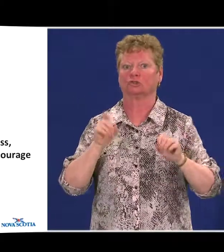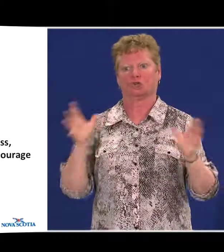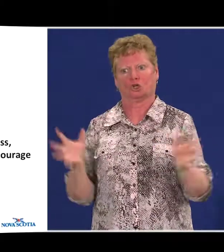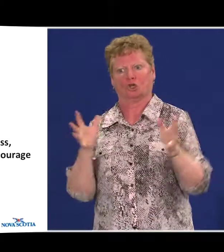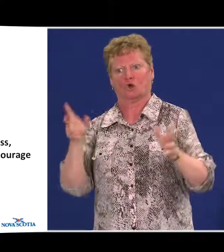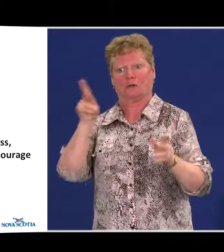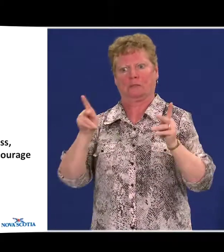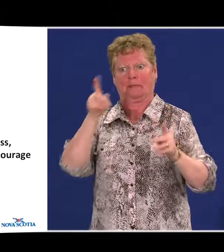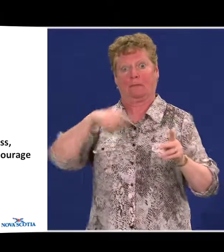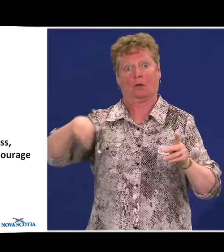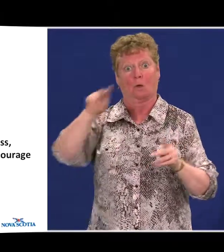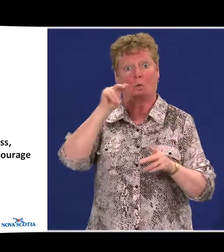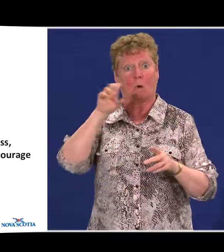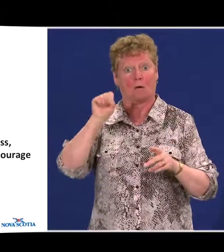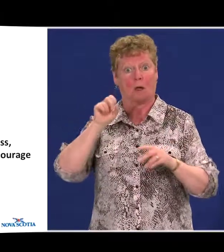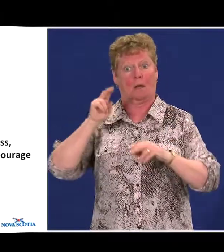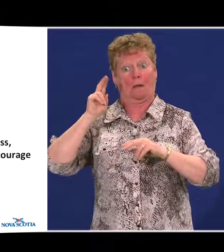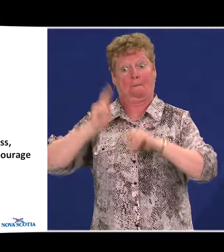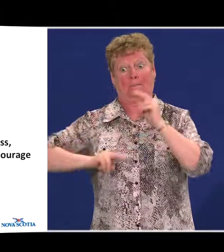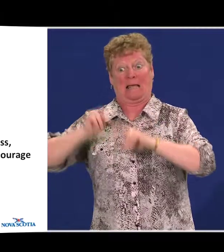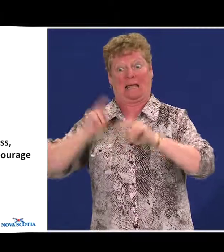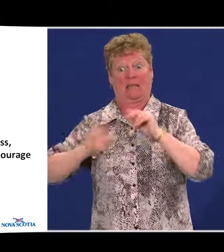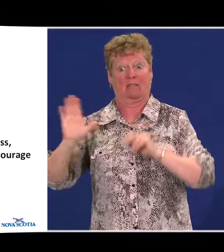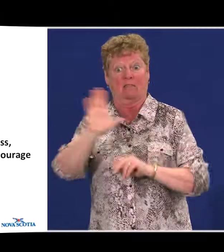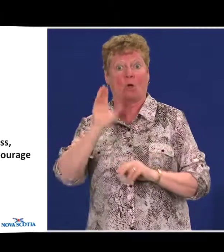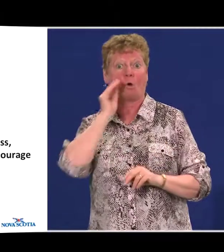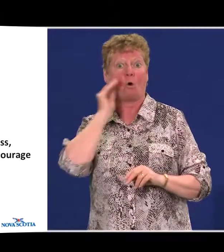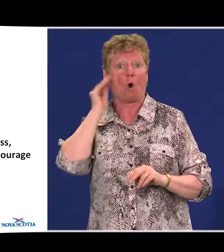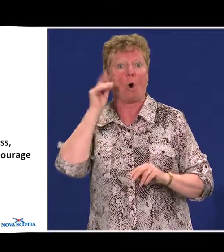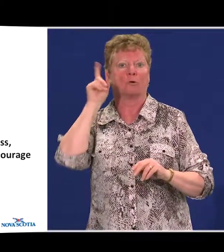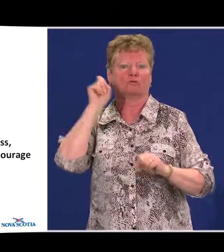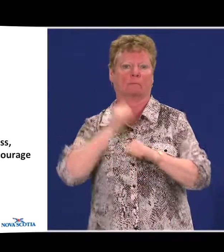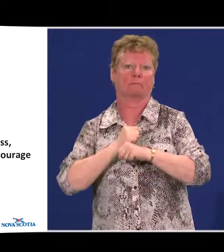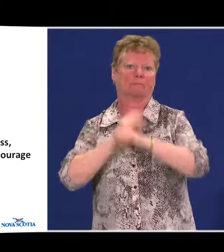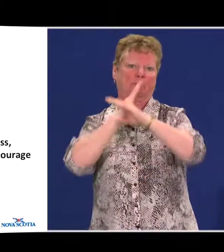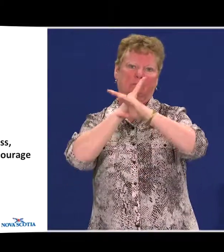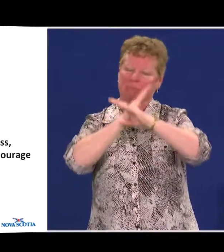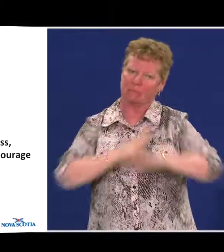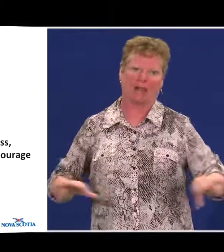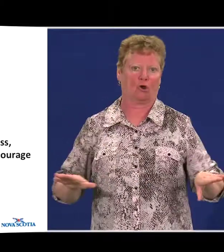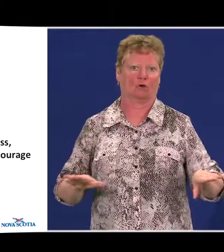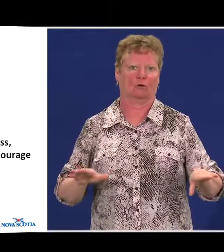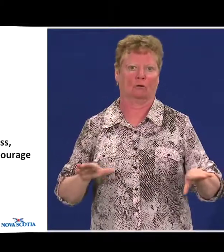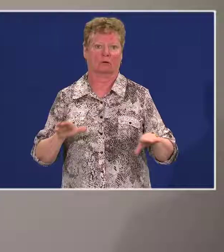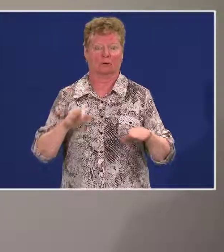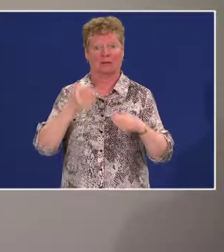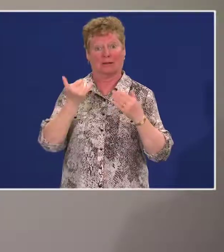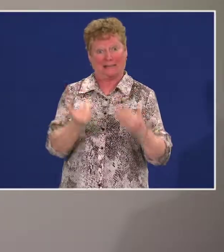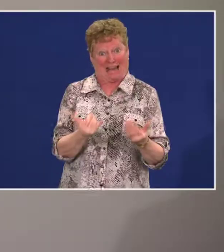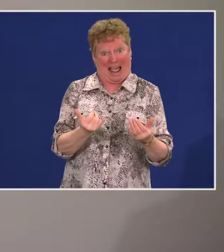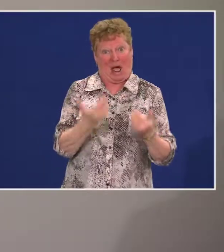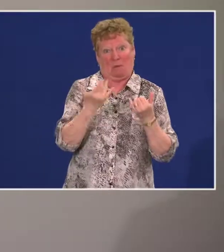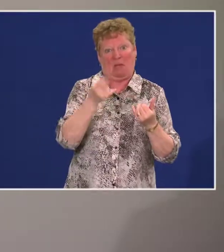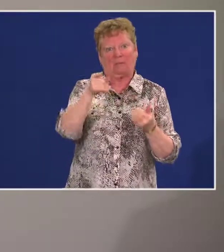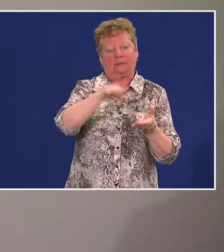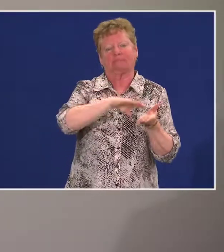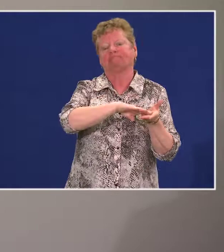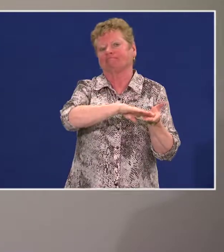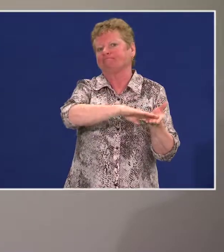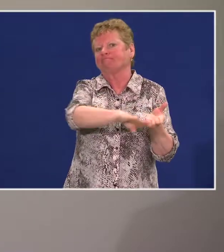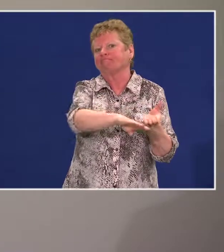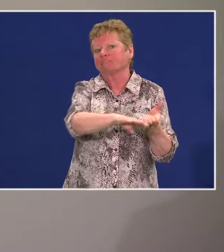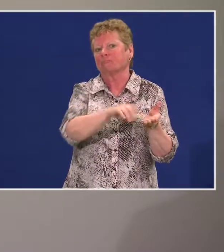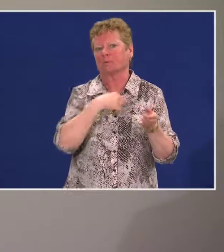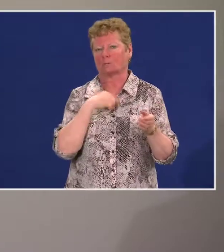Scotians to build barrier-free homes. So while they're maybe exempted, we hope to do